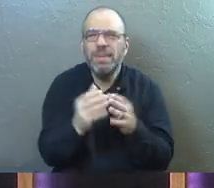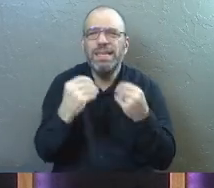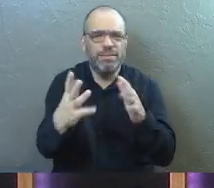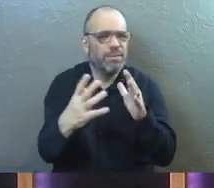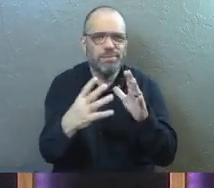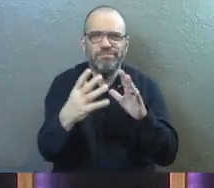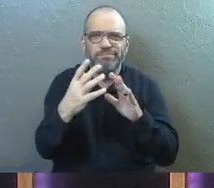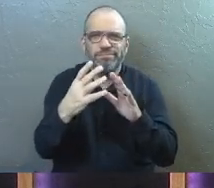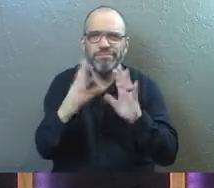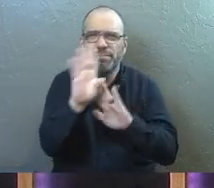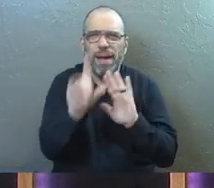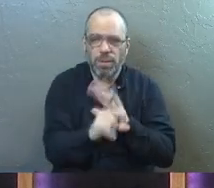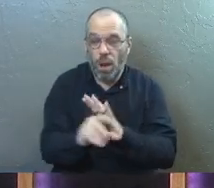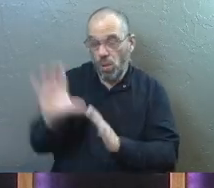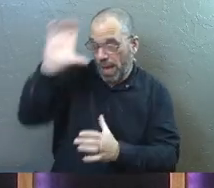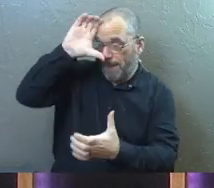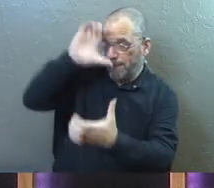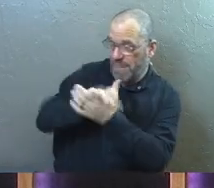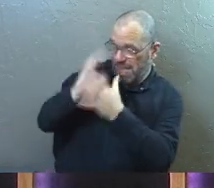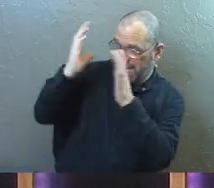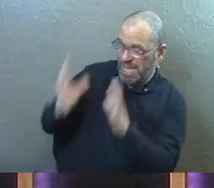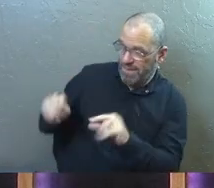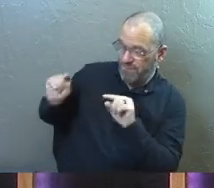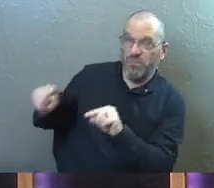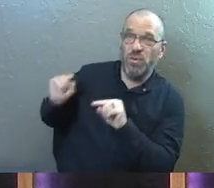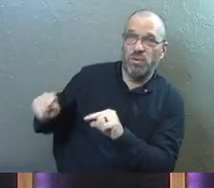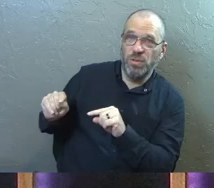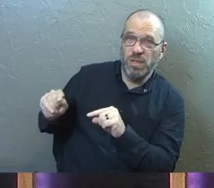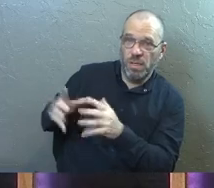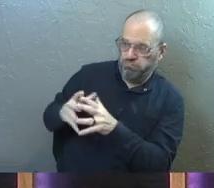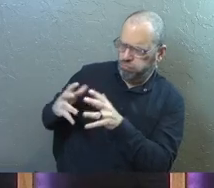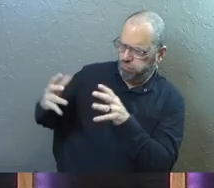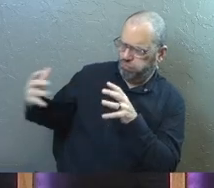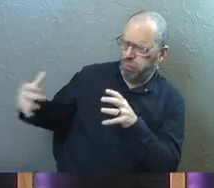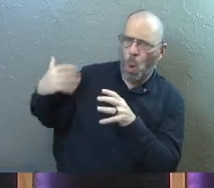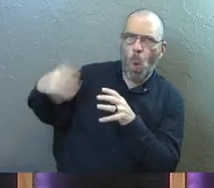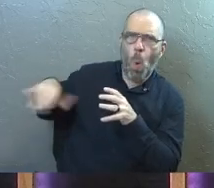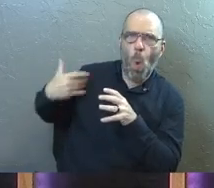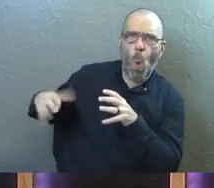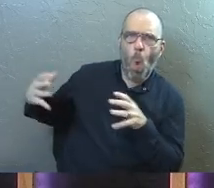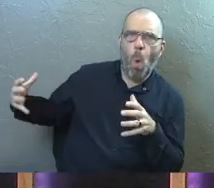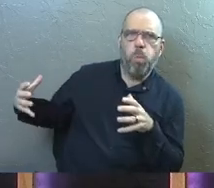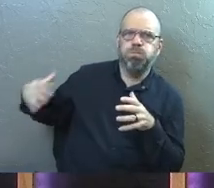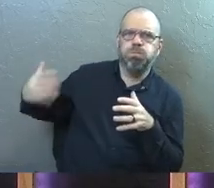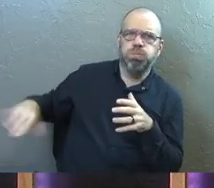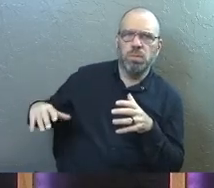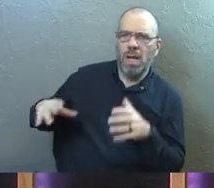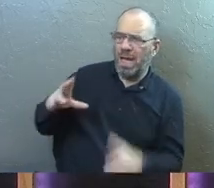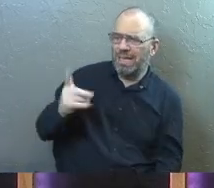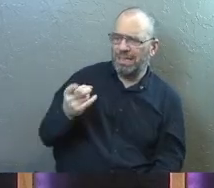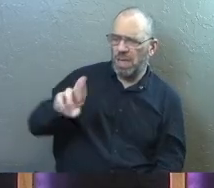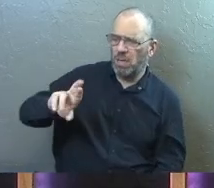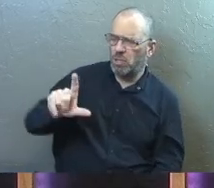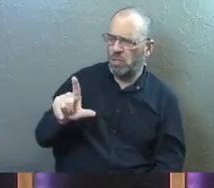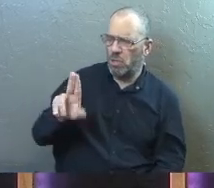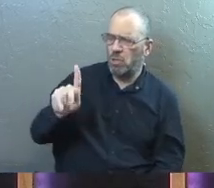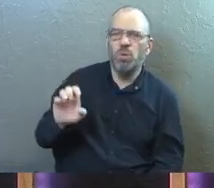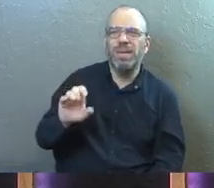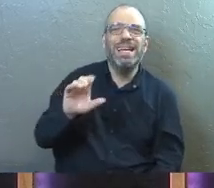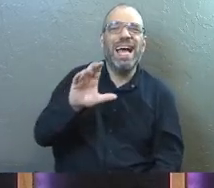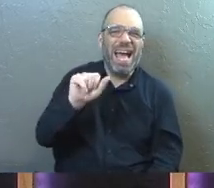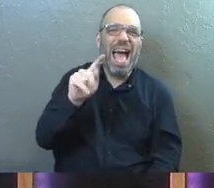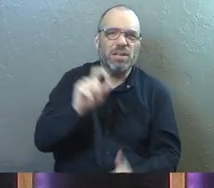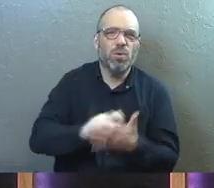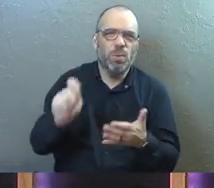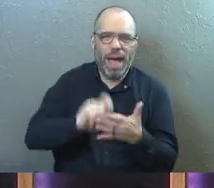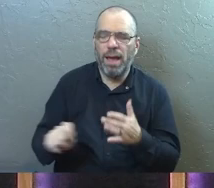context. The believers are rapidly multiplied. So Dr. Luke has been telling us in